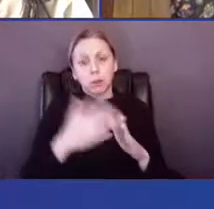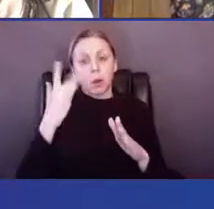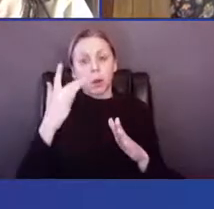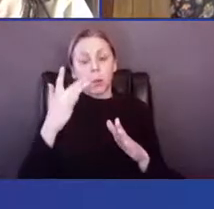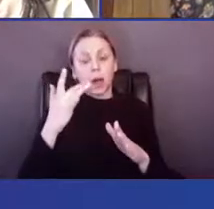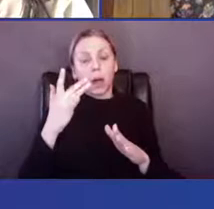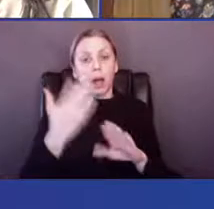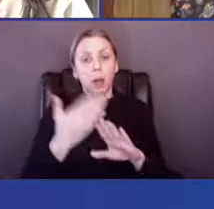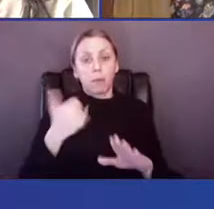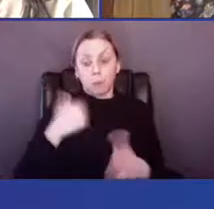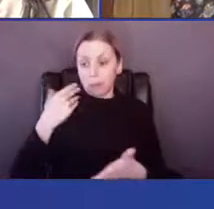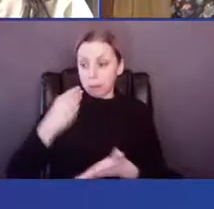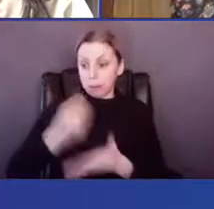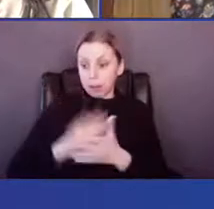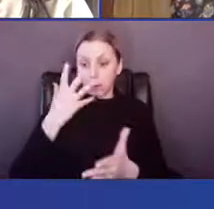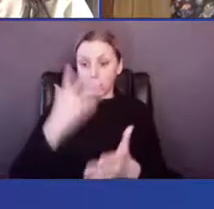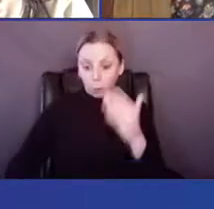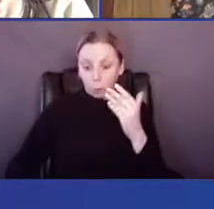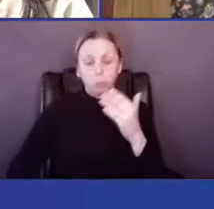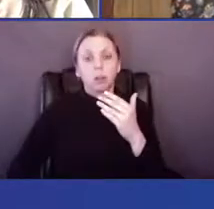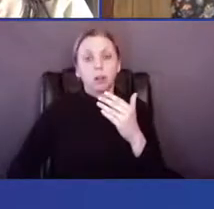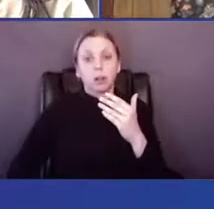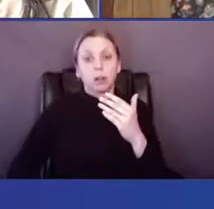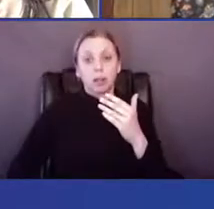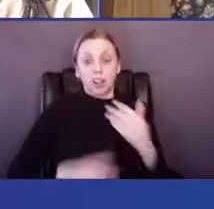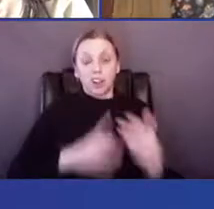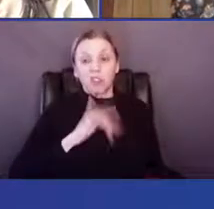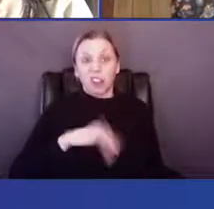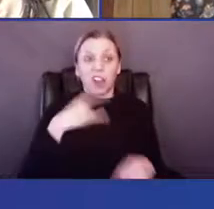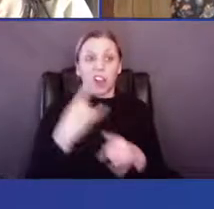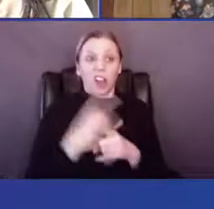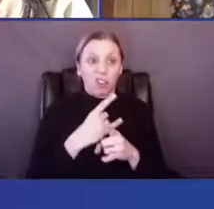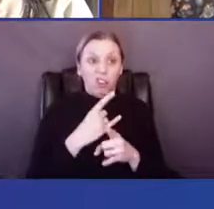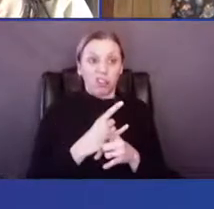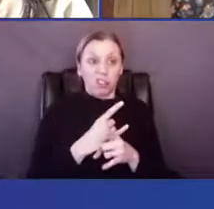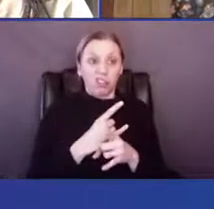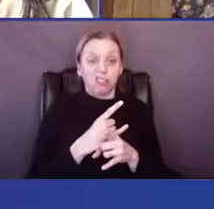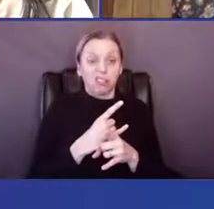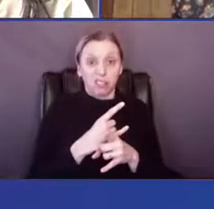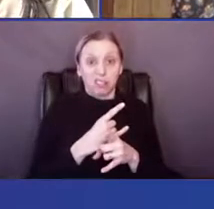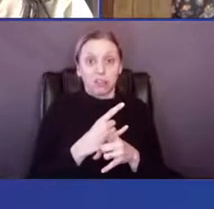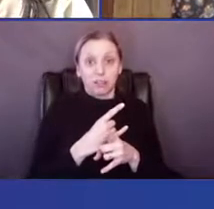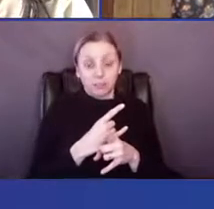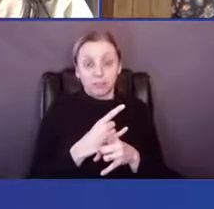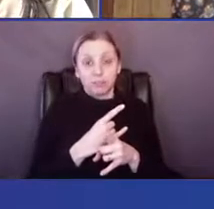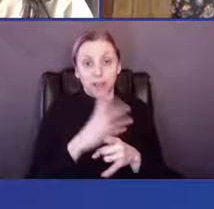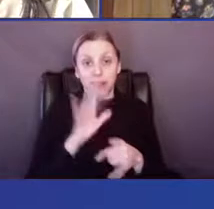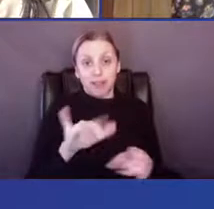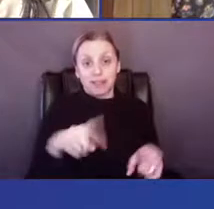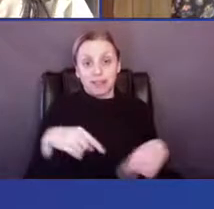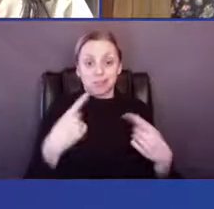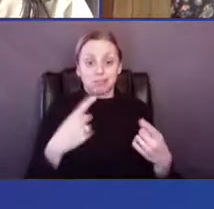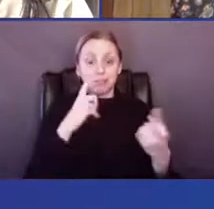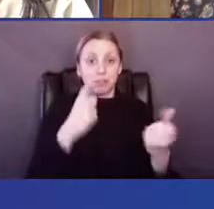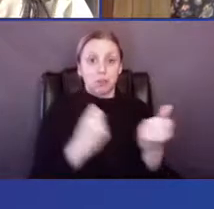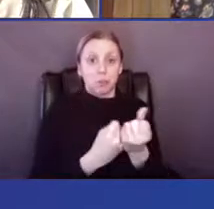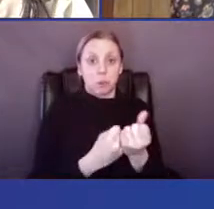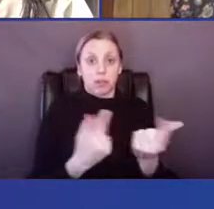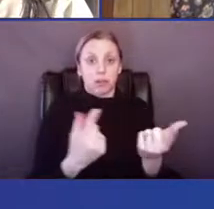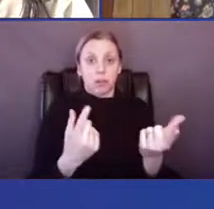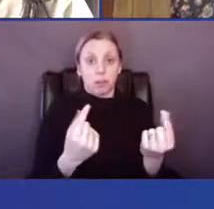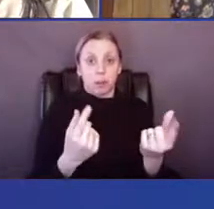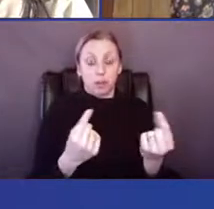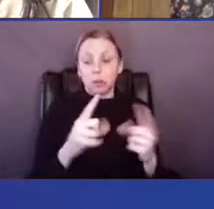funding, it's really liquor that has been, um, the support of that, of when I do